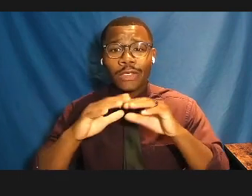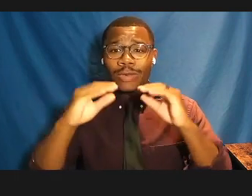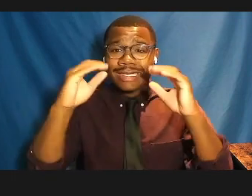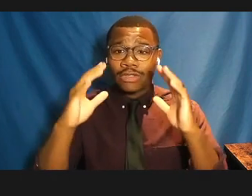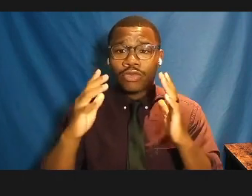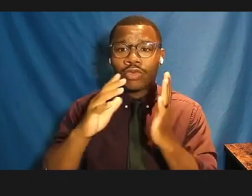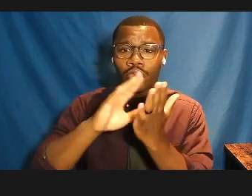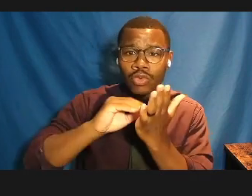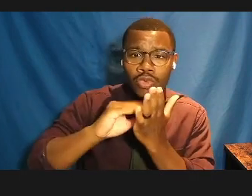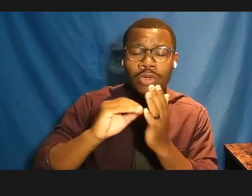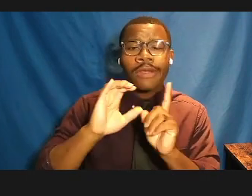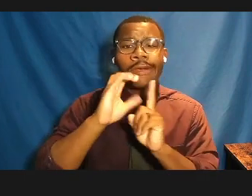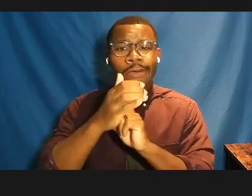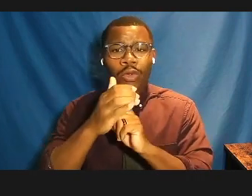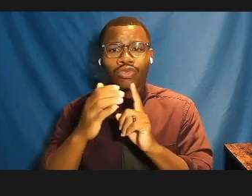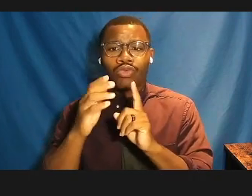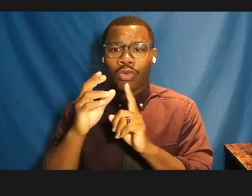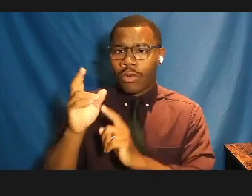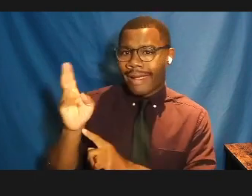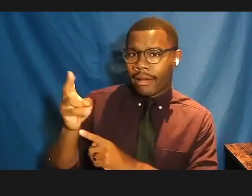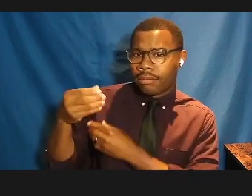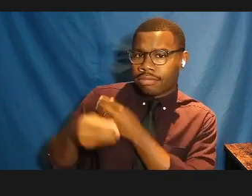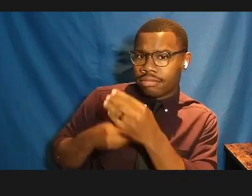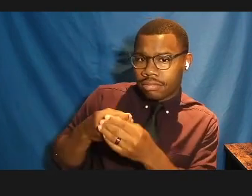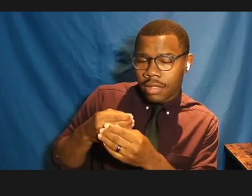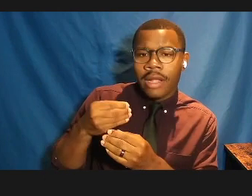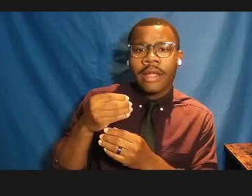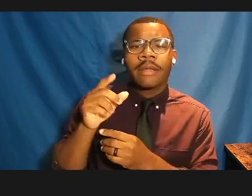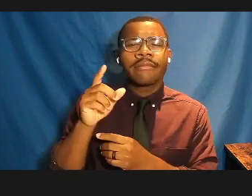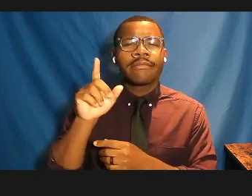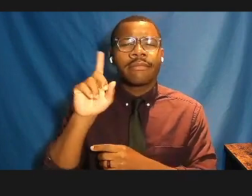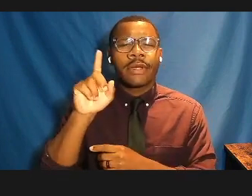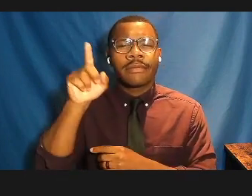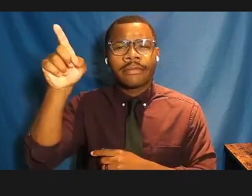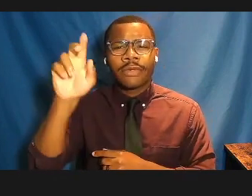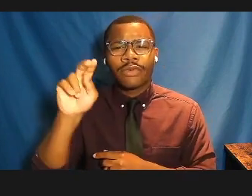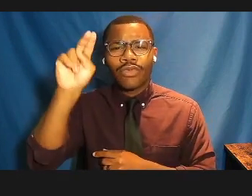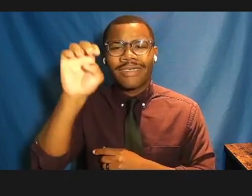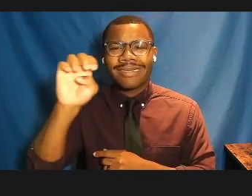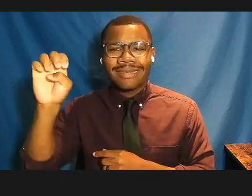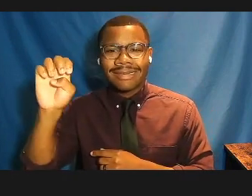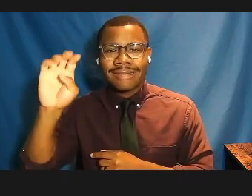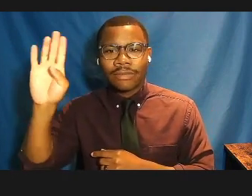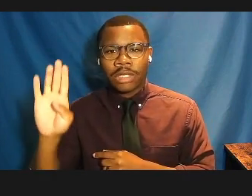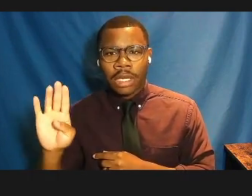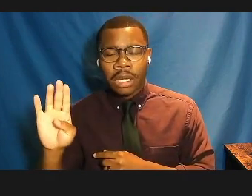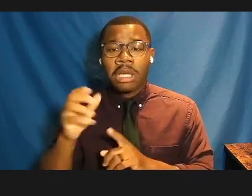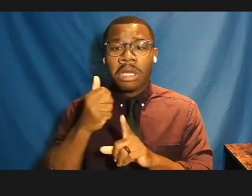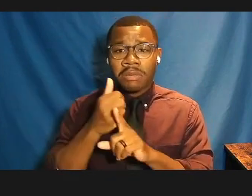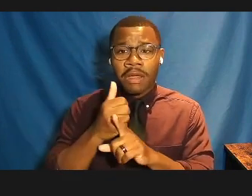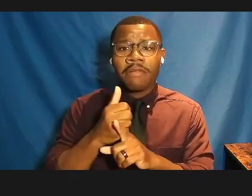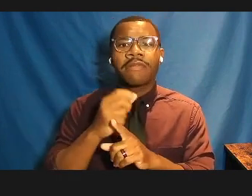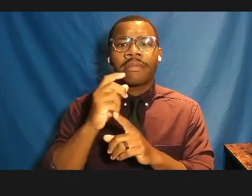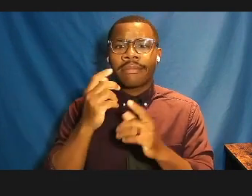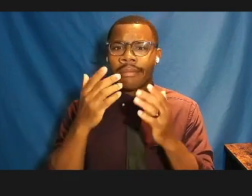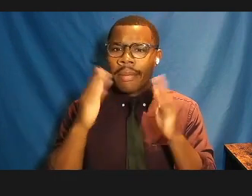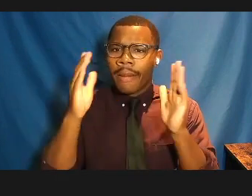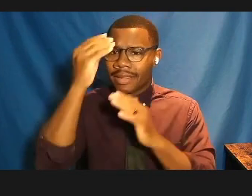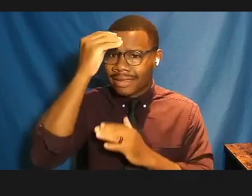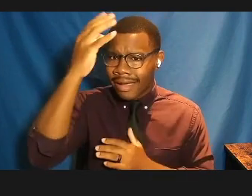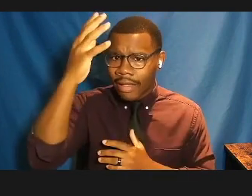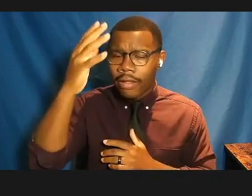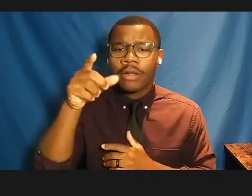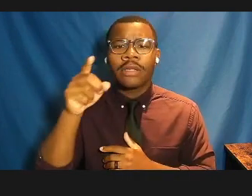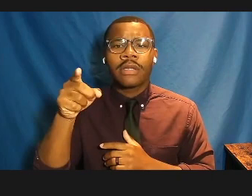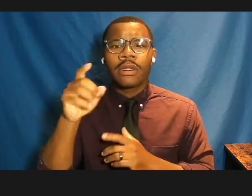and political resistance in northeastern Brazil. Scott is a public scholar at Linden Sculpture Garden. He serves as co-chair of the African